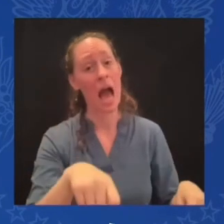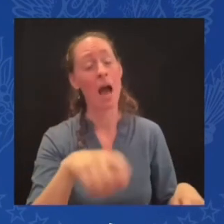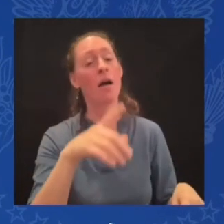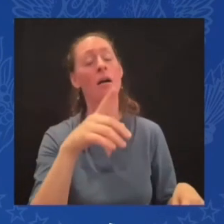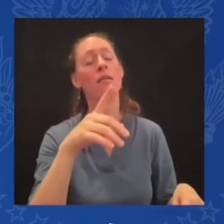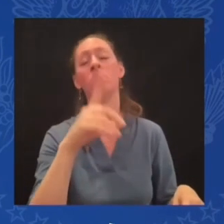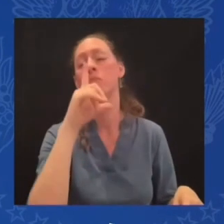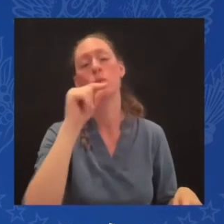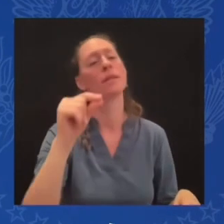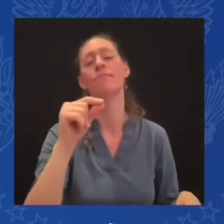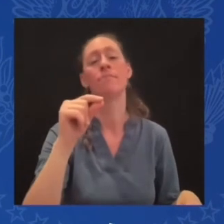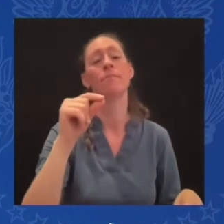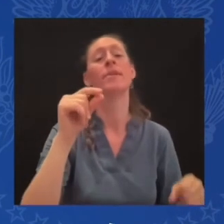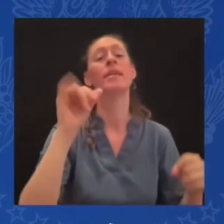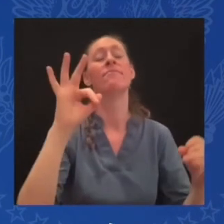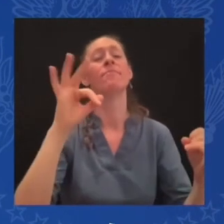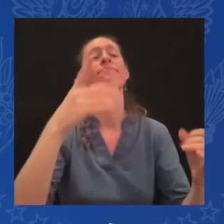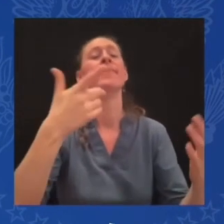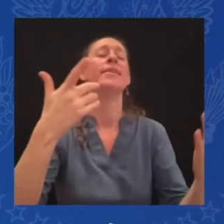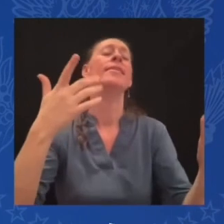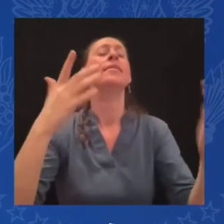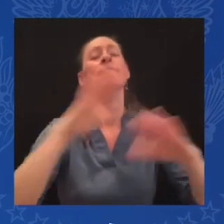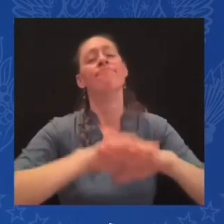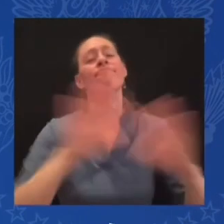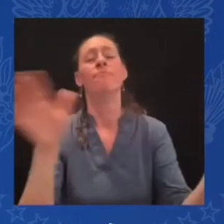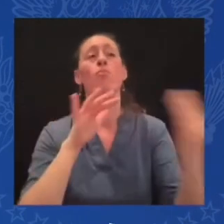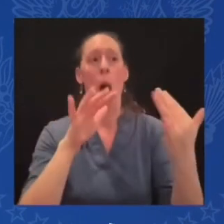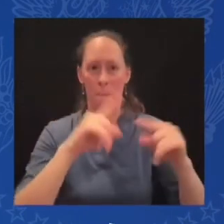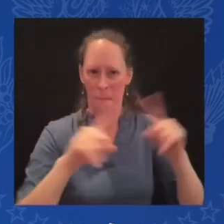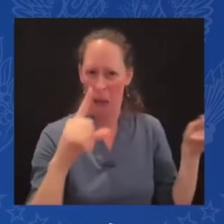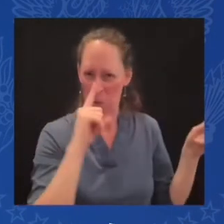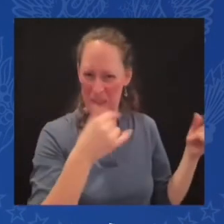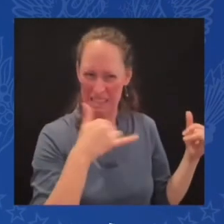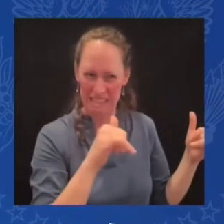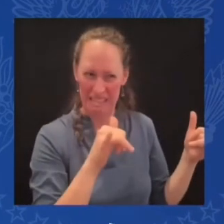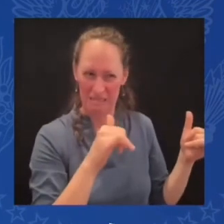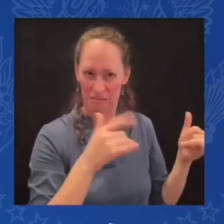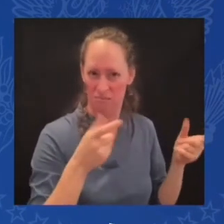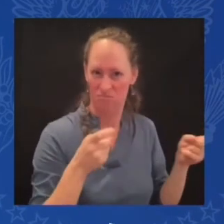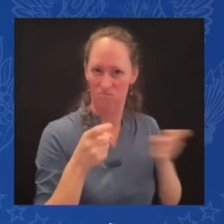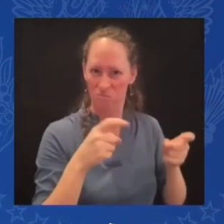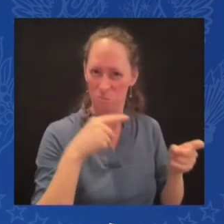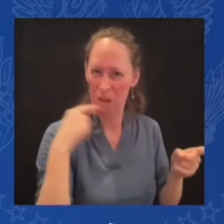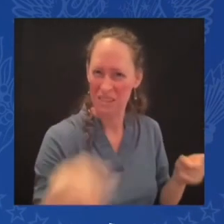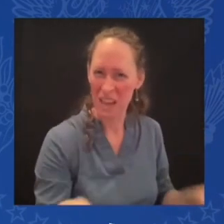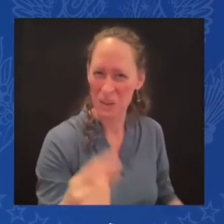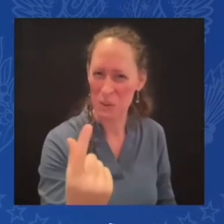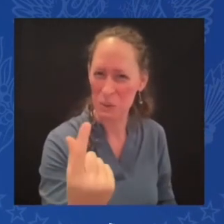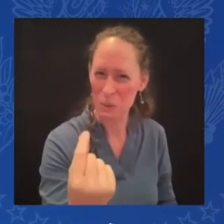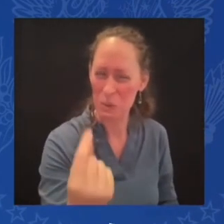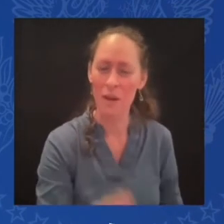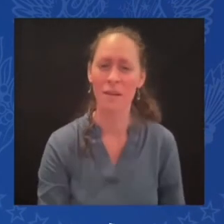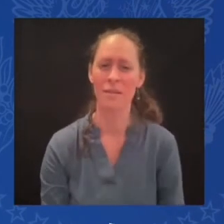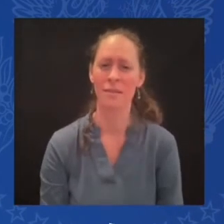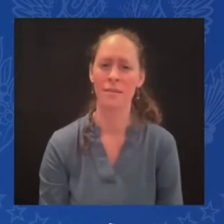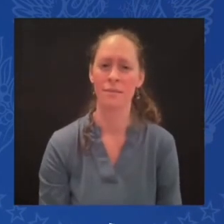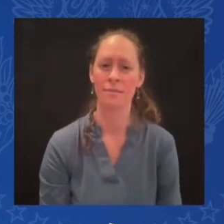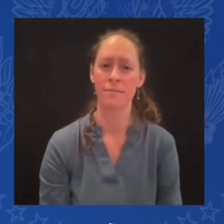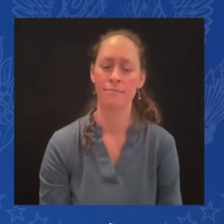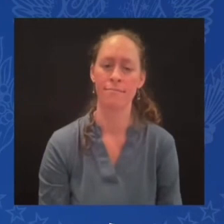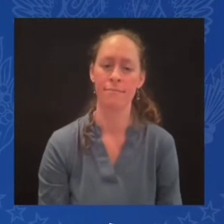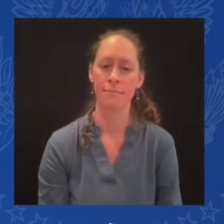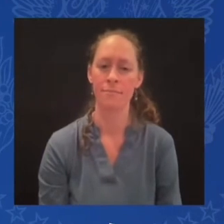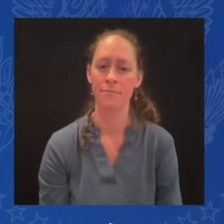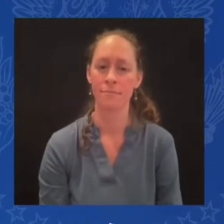no one can join NATO while a war is going on, where a NATO nation is being attacked,